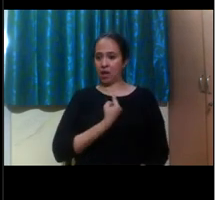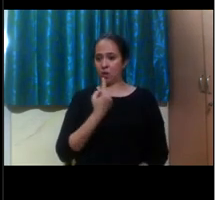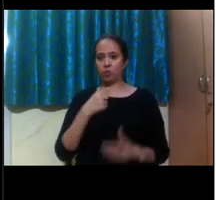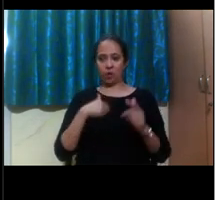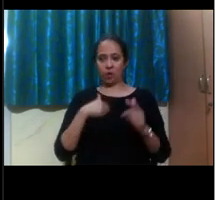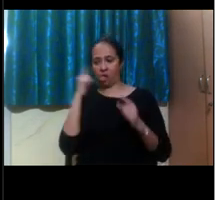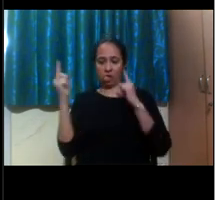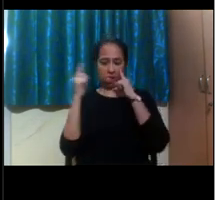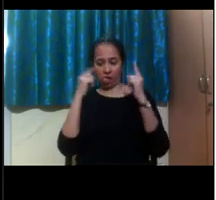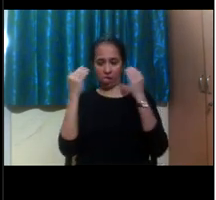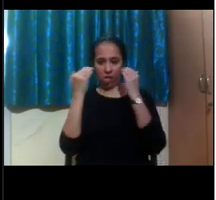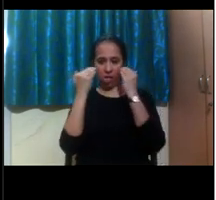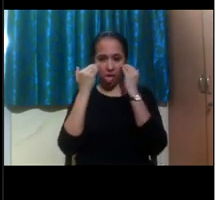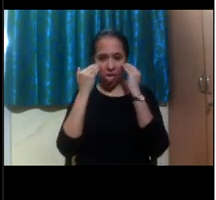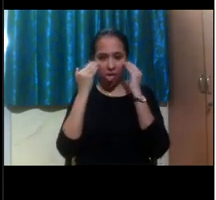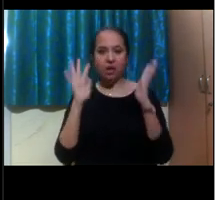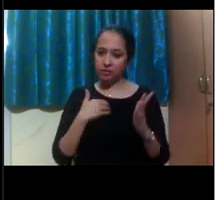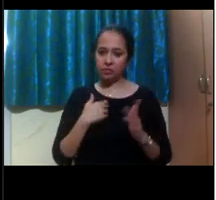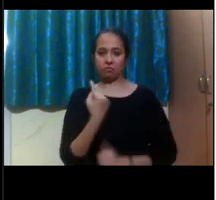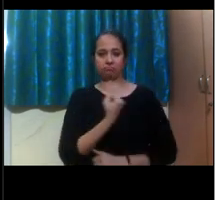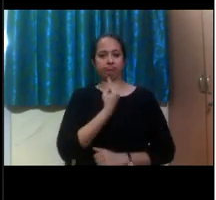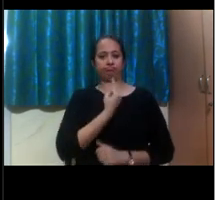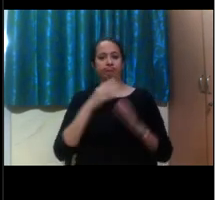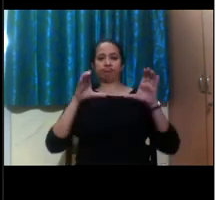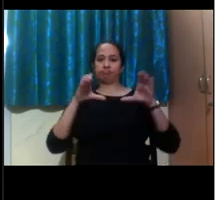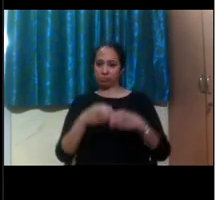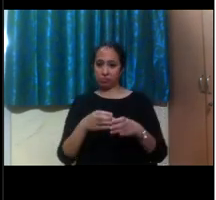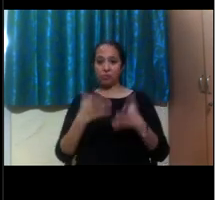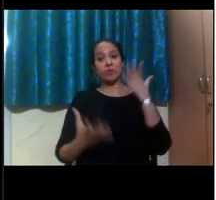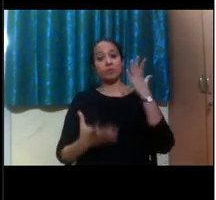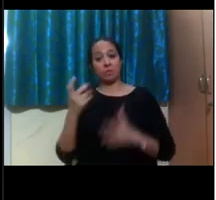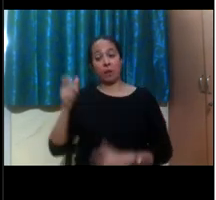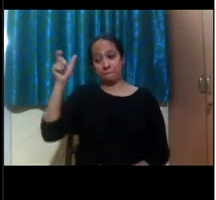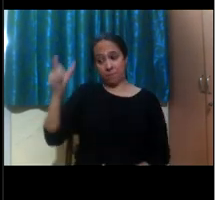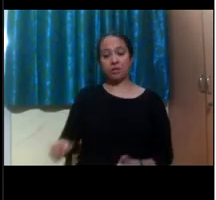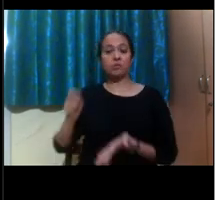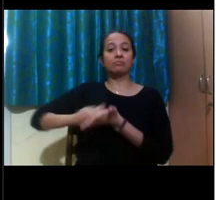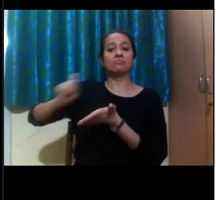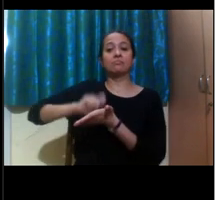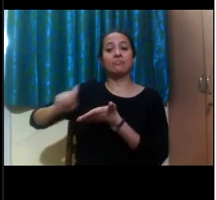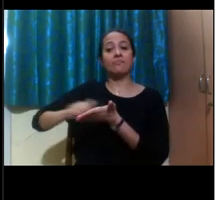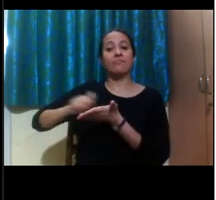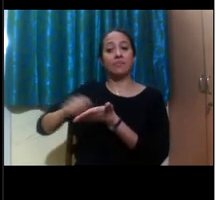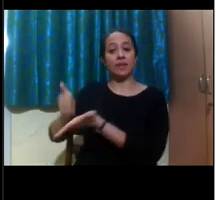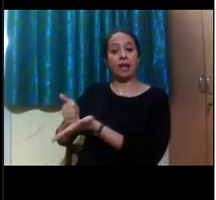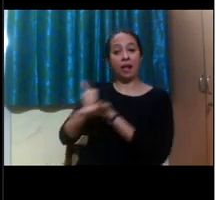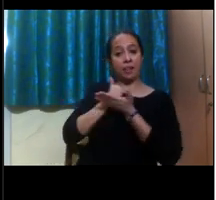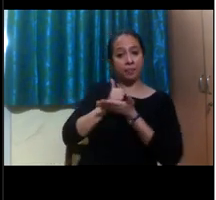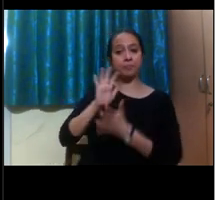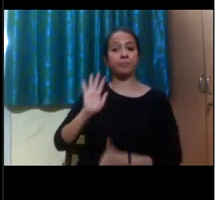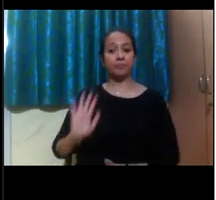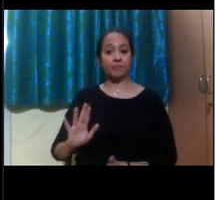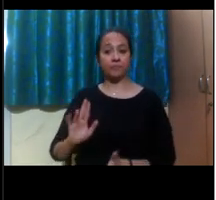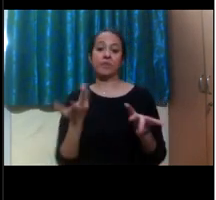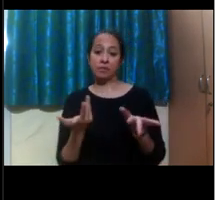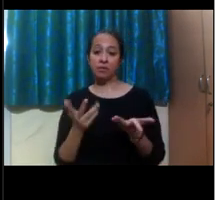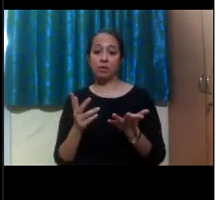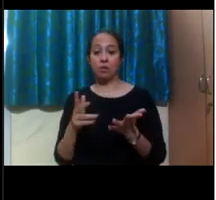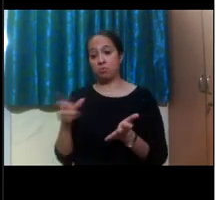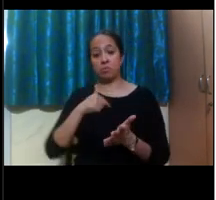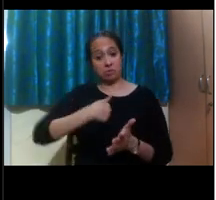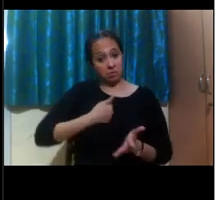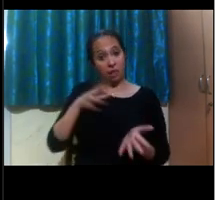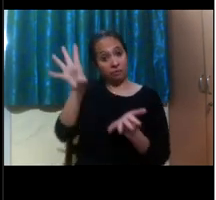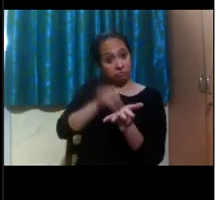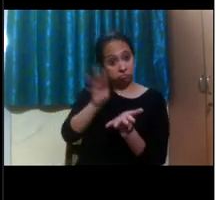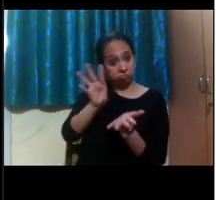or ten people. Note taking assistance is one where maybe you have someone who's taking notes where you get a copy of those notes or you get those